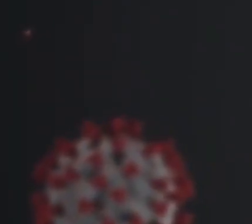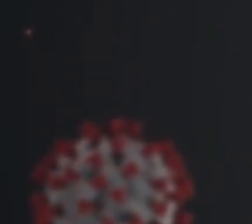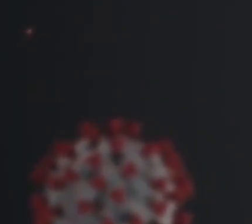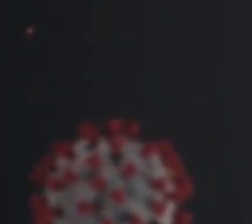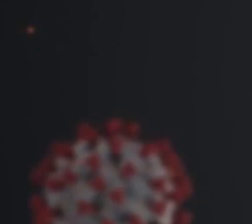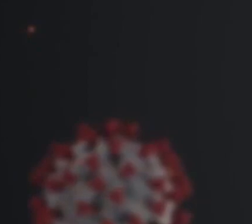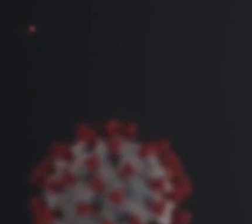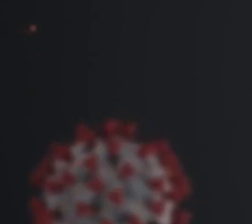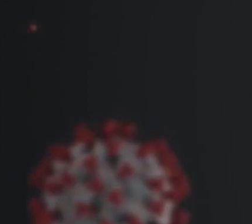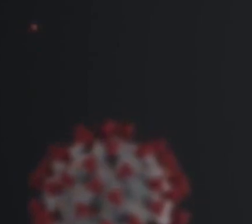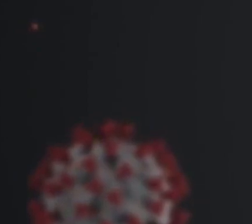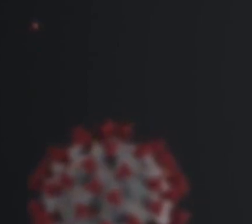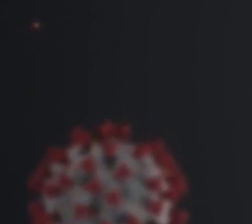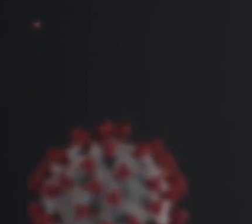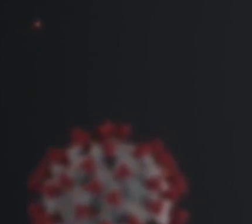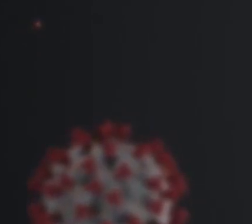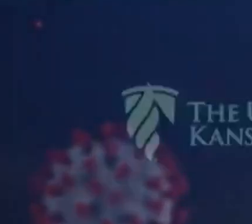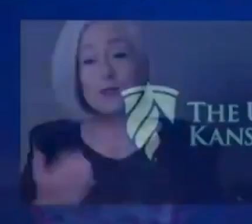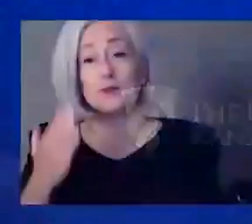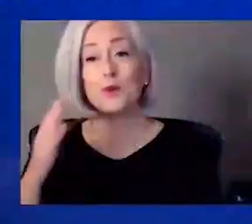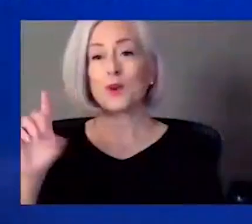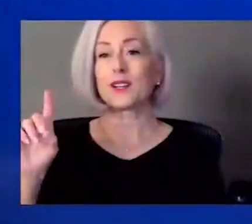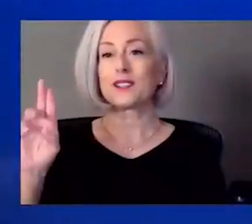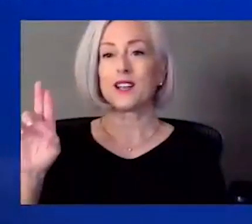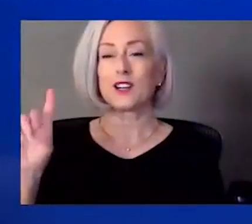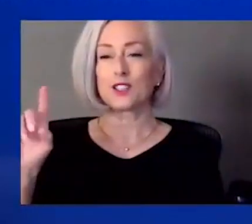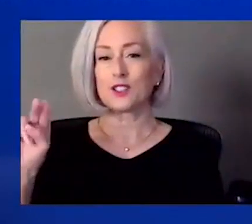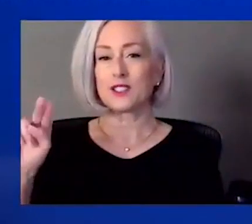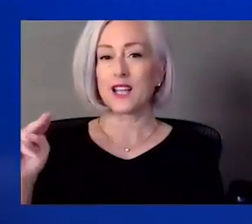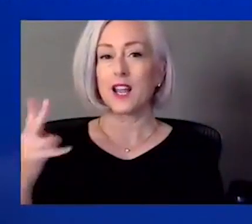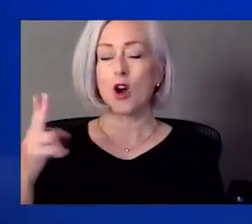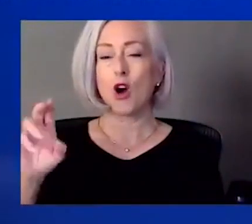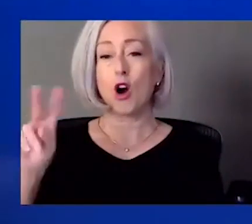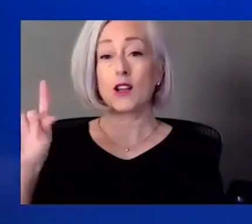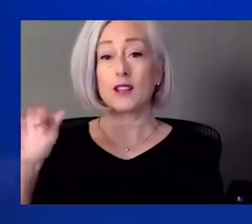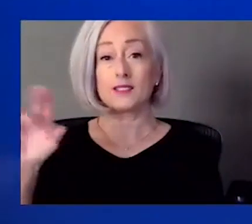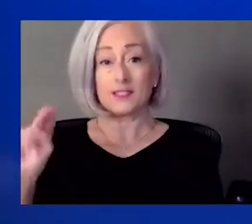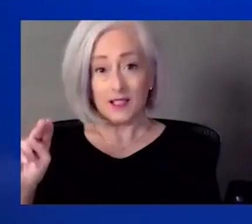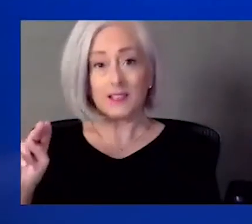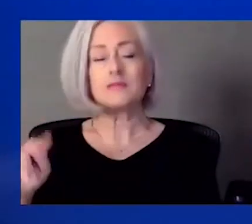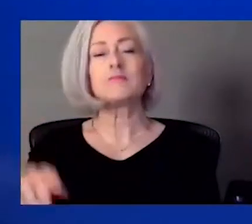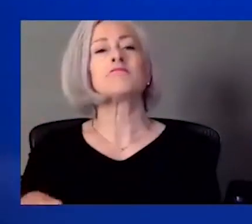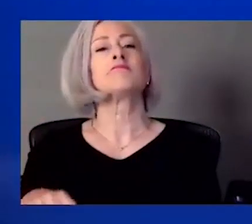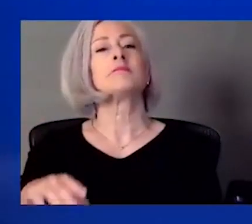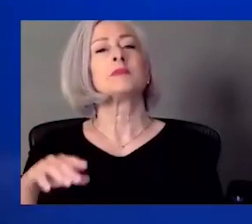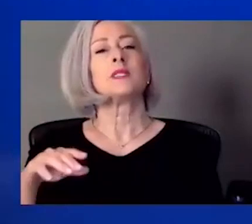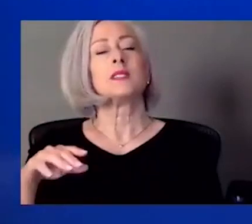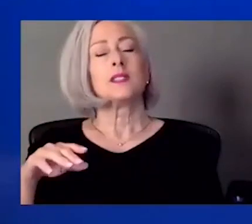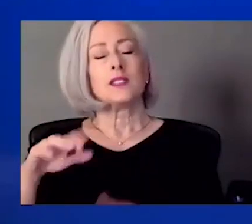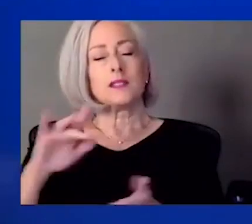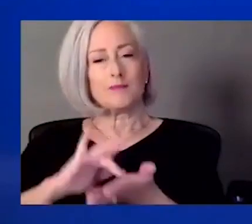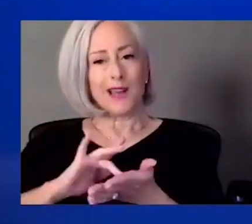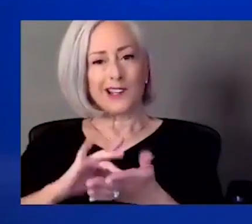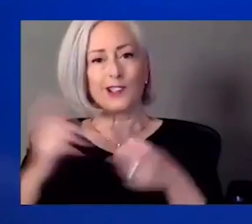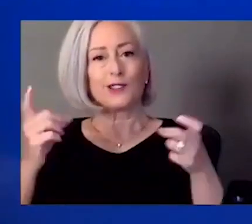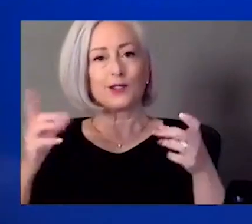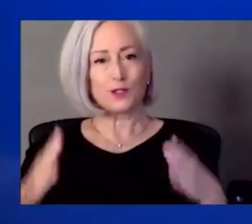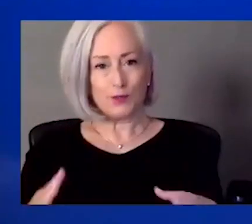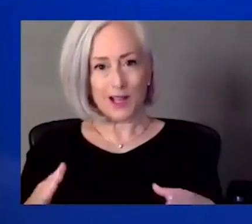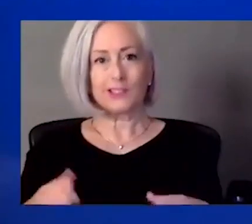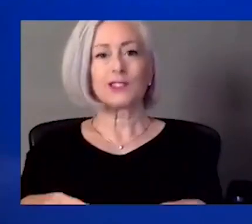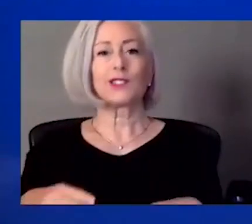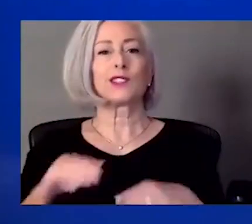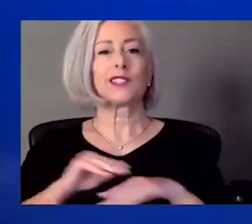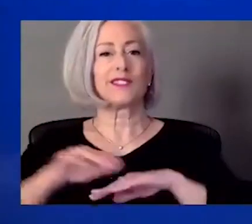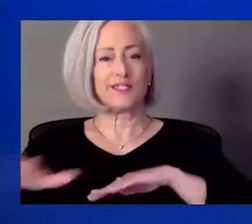Good morning and I'm Dr. Dana Hawkinson, Medical Director of Infection Prevention and Control and I'm in for Steve Stites today again. We are